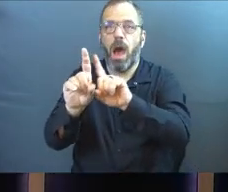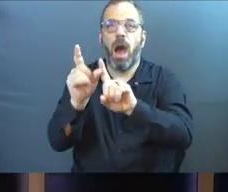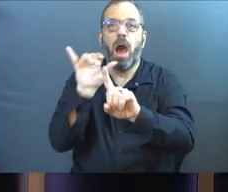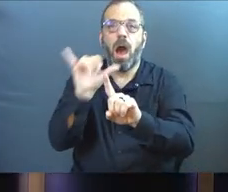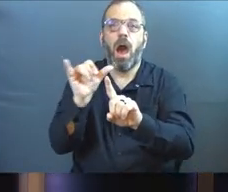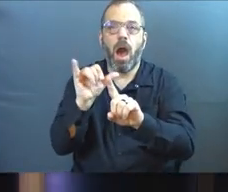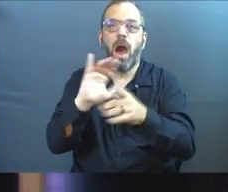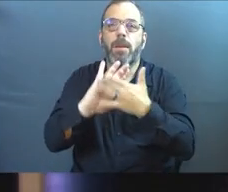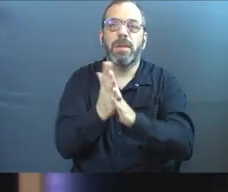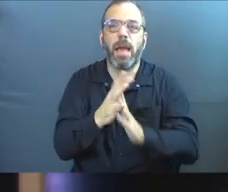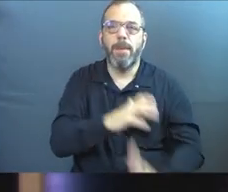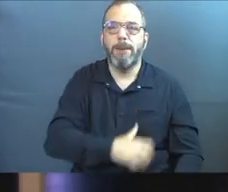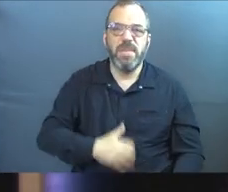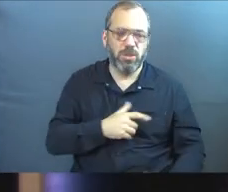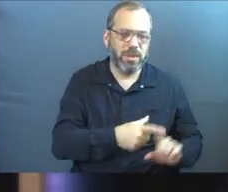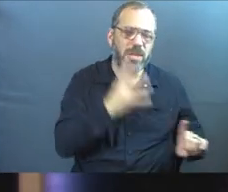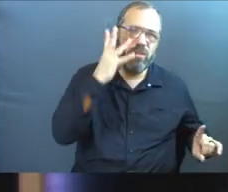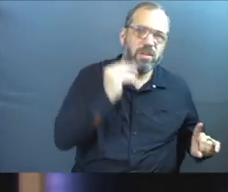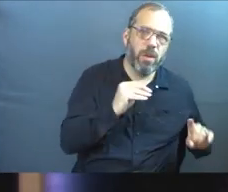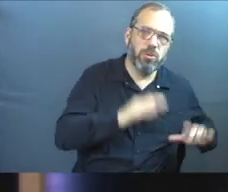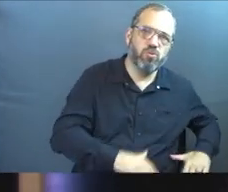understand the misery you have come from.